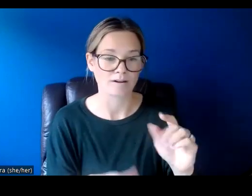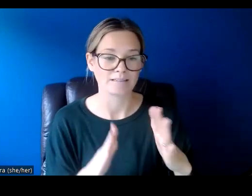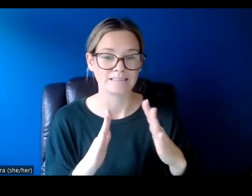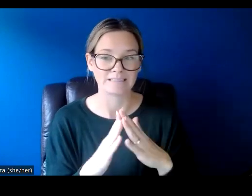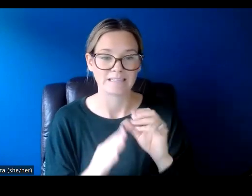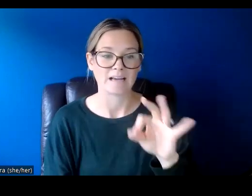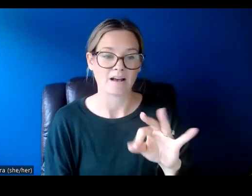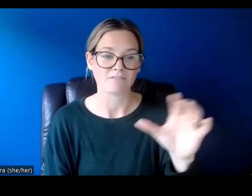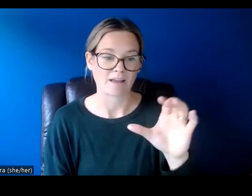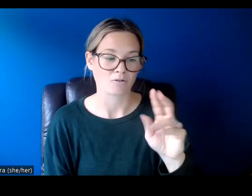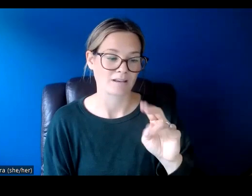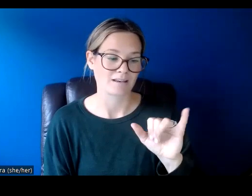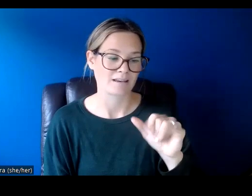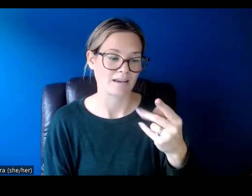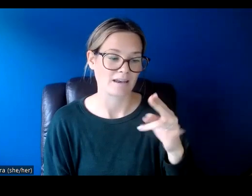services website.